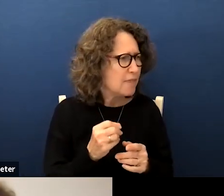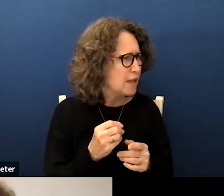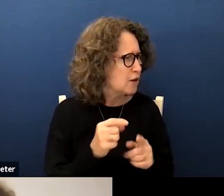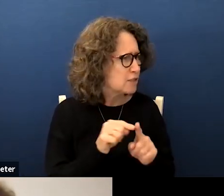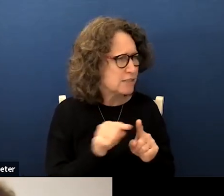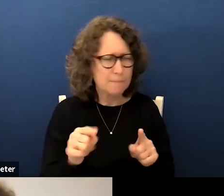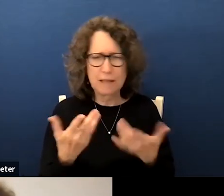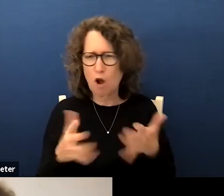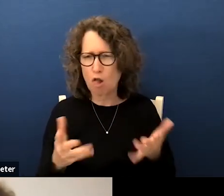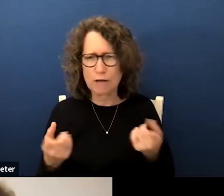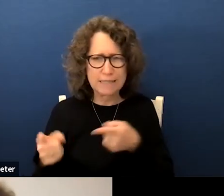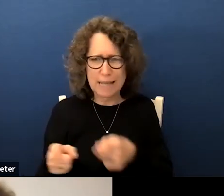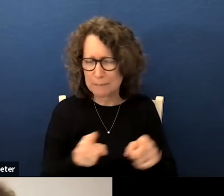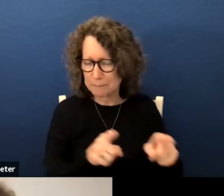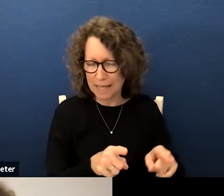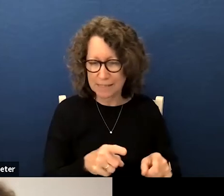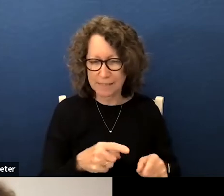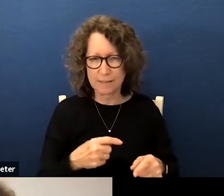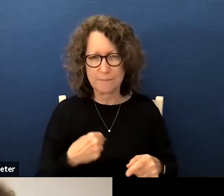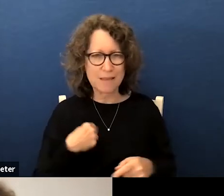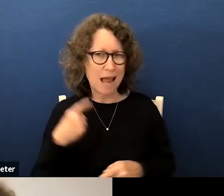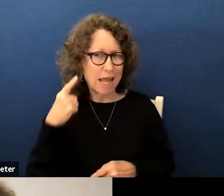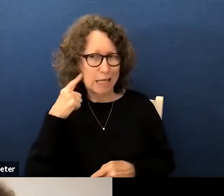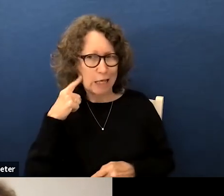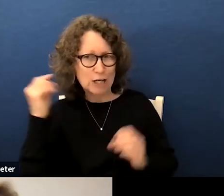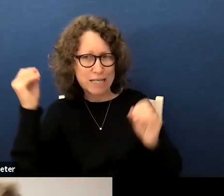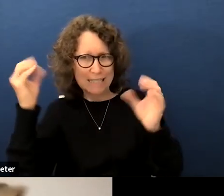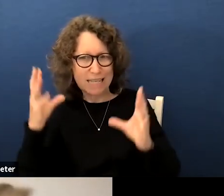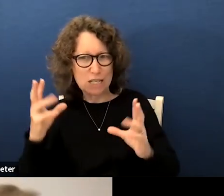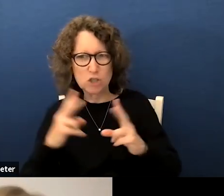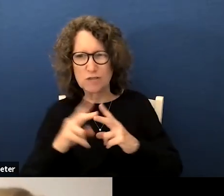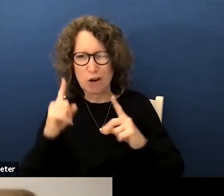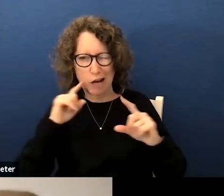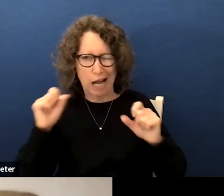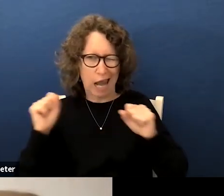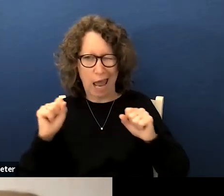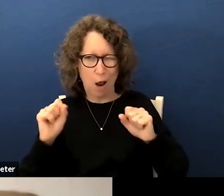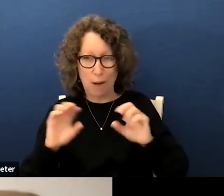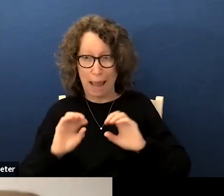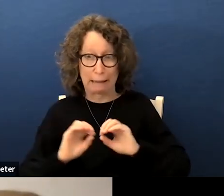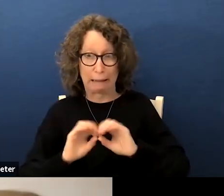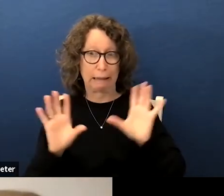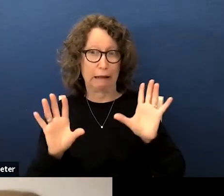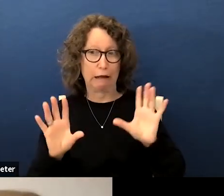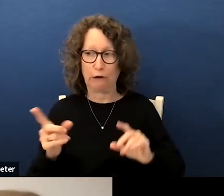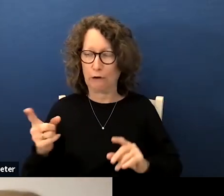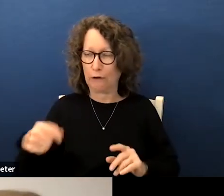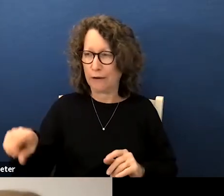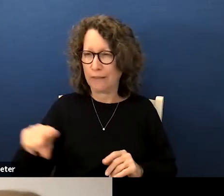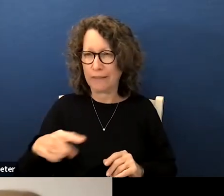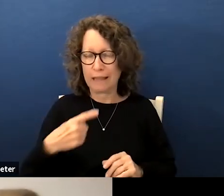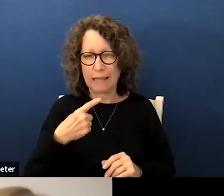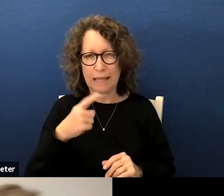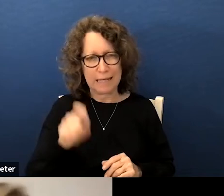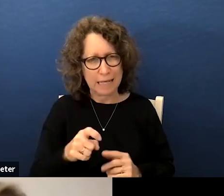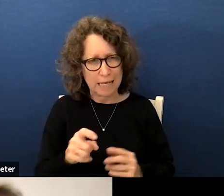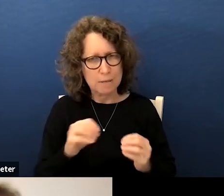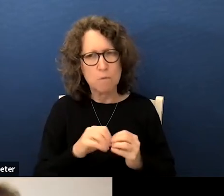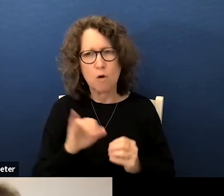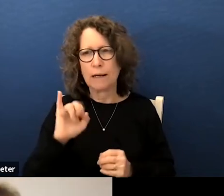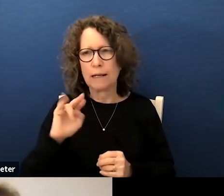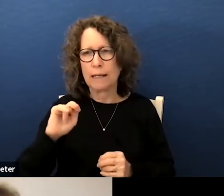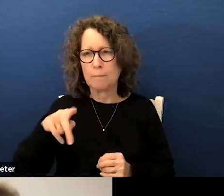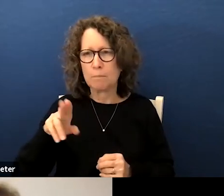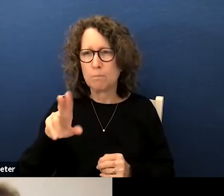i hear teachers very loud and clear that they need more input